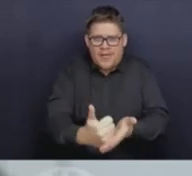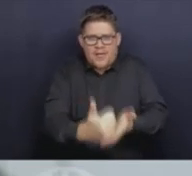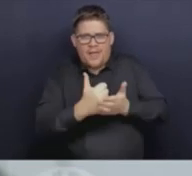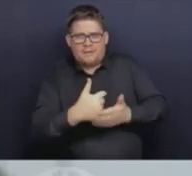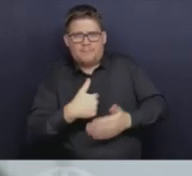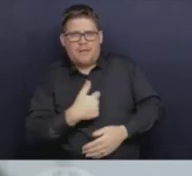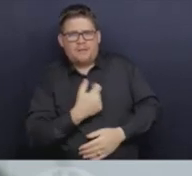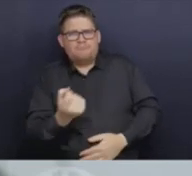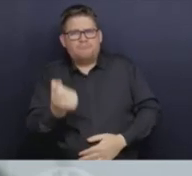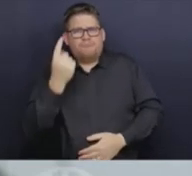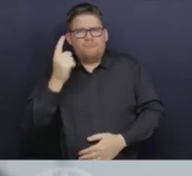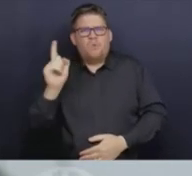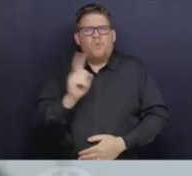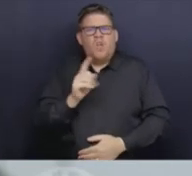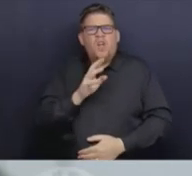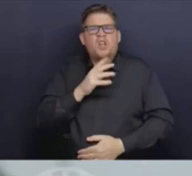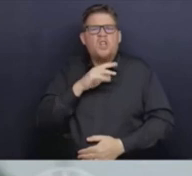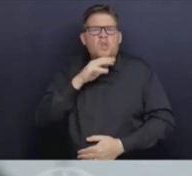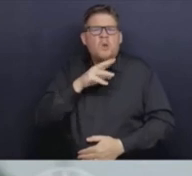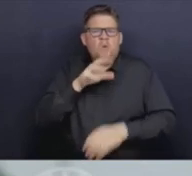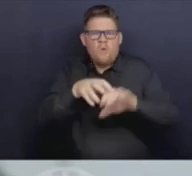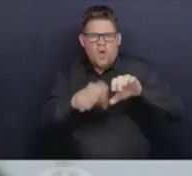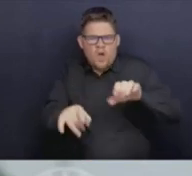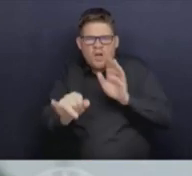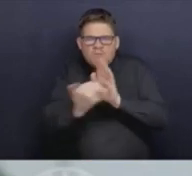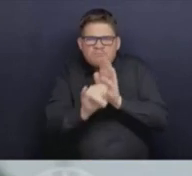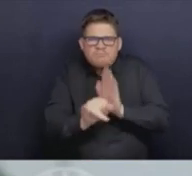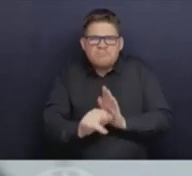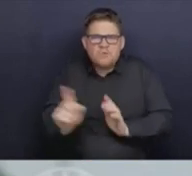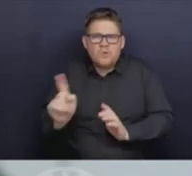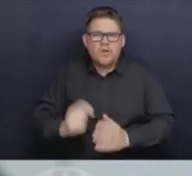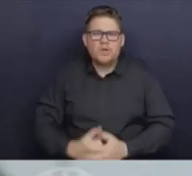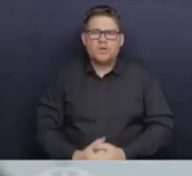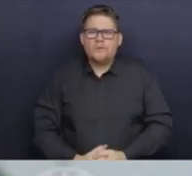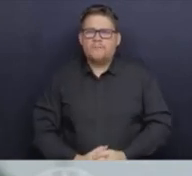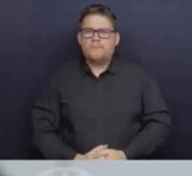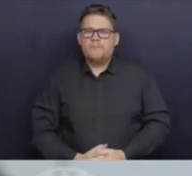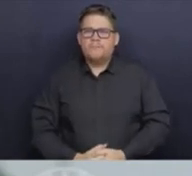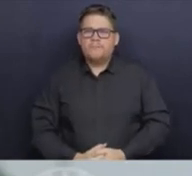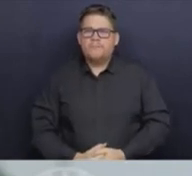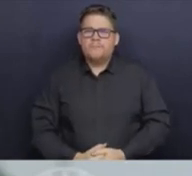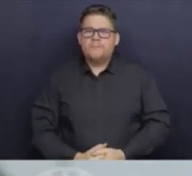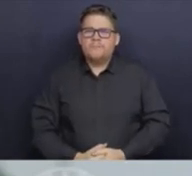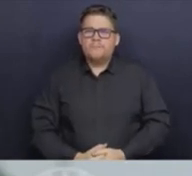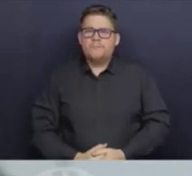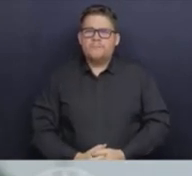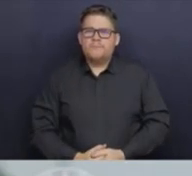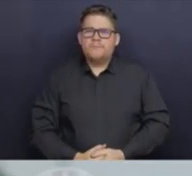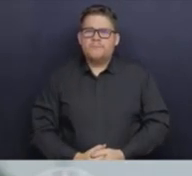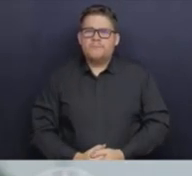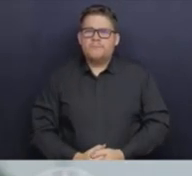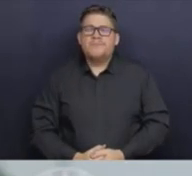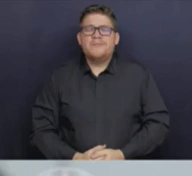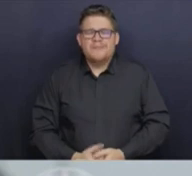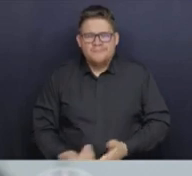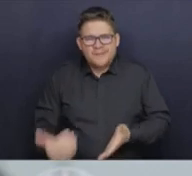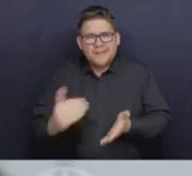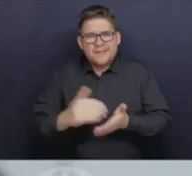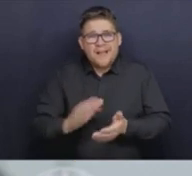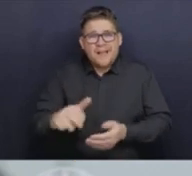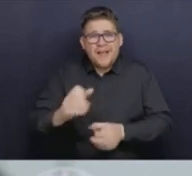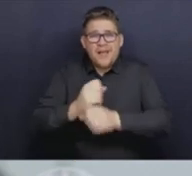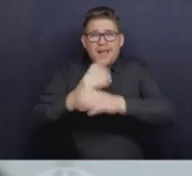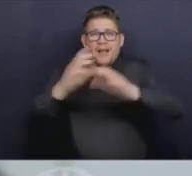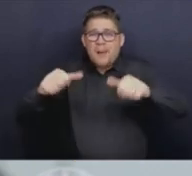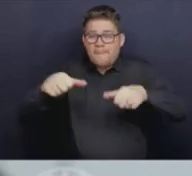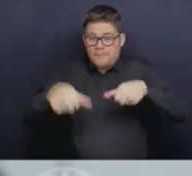and what's, how it's changing over time. So like I said, it's like putting together a puzzle and all the different pieces form part of